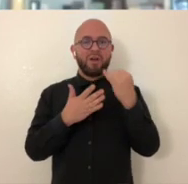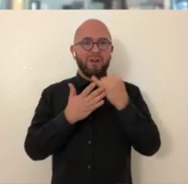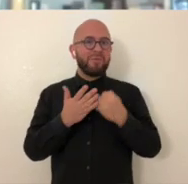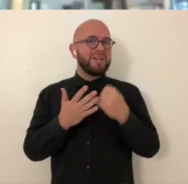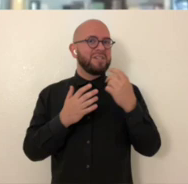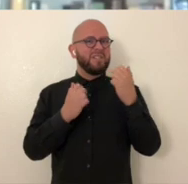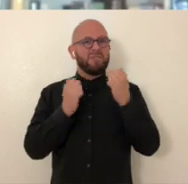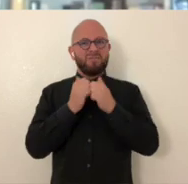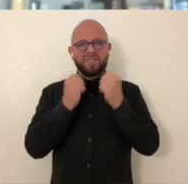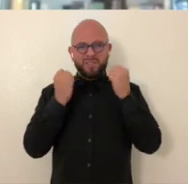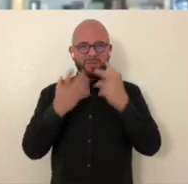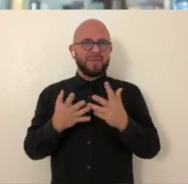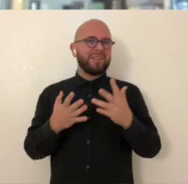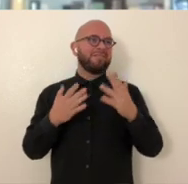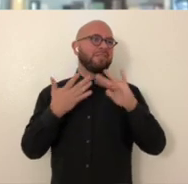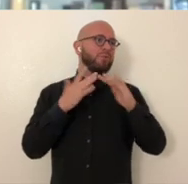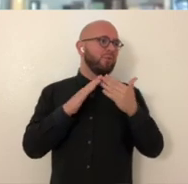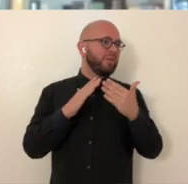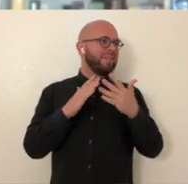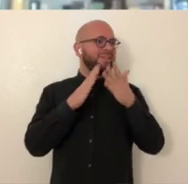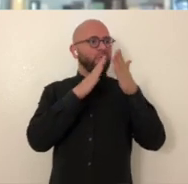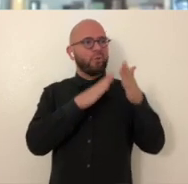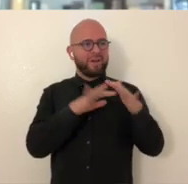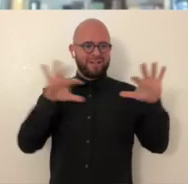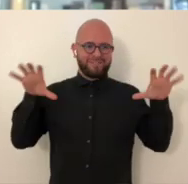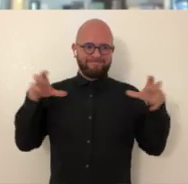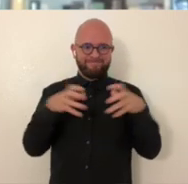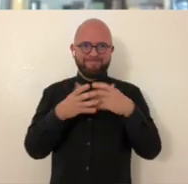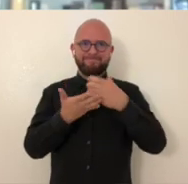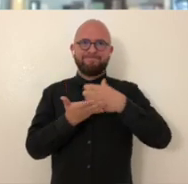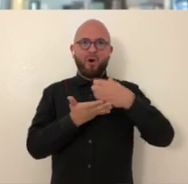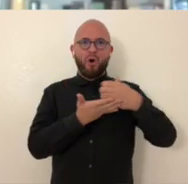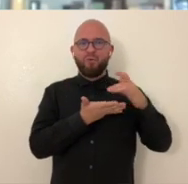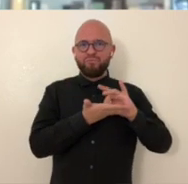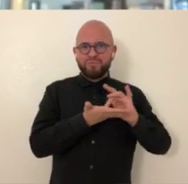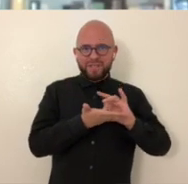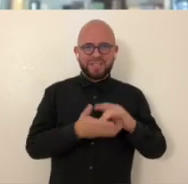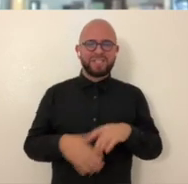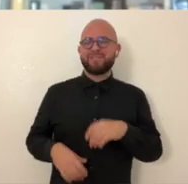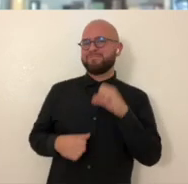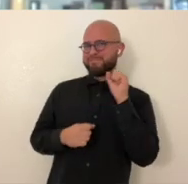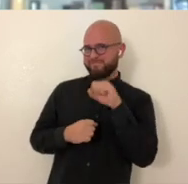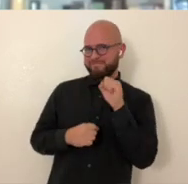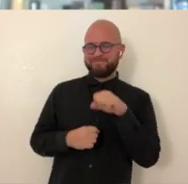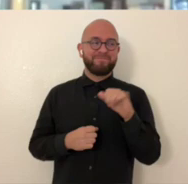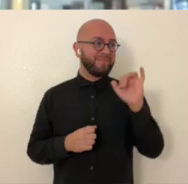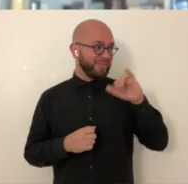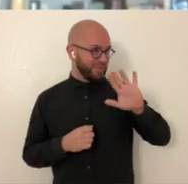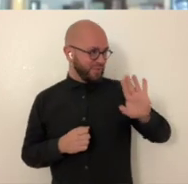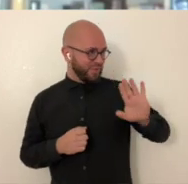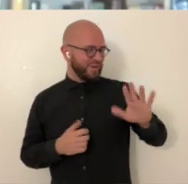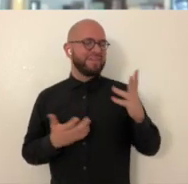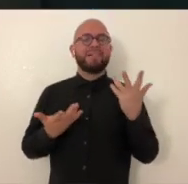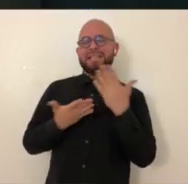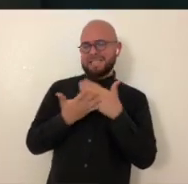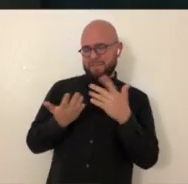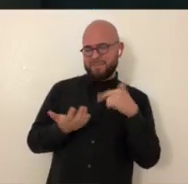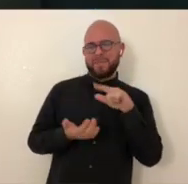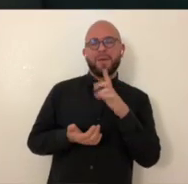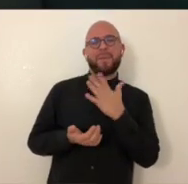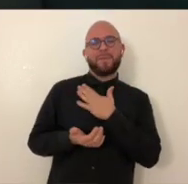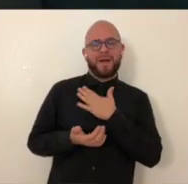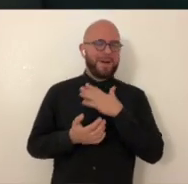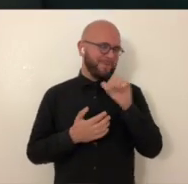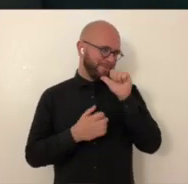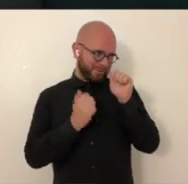Kelly Gillespie did this great piece with all of these community organized pill bottles. Yeah.